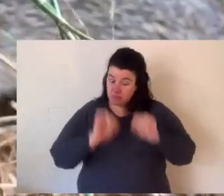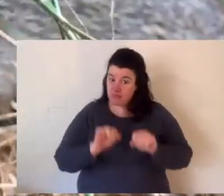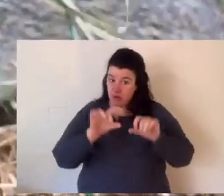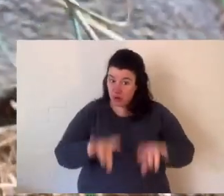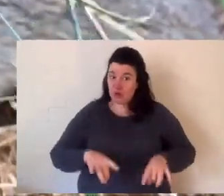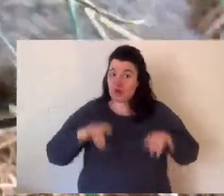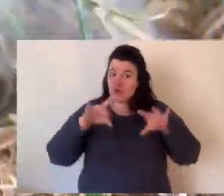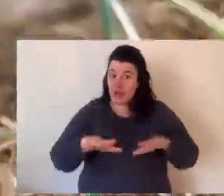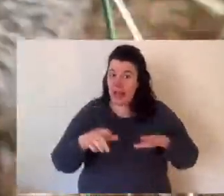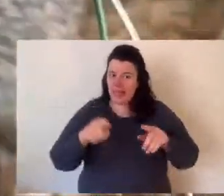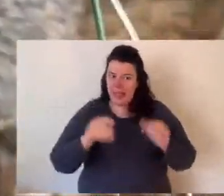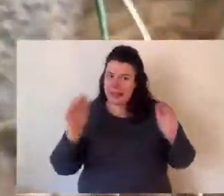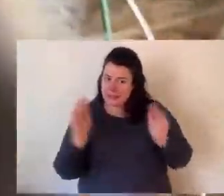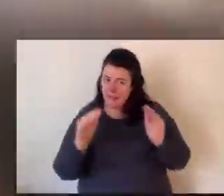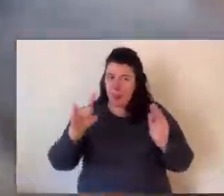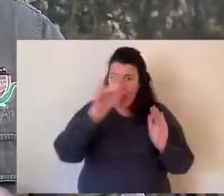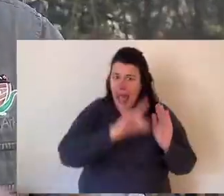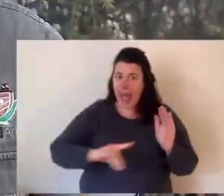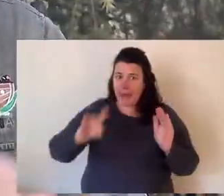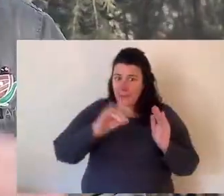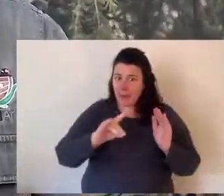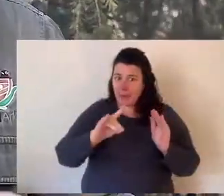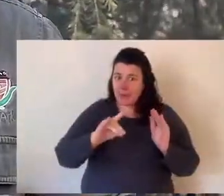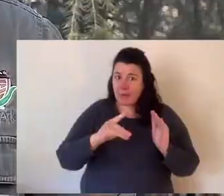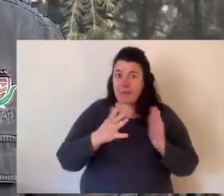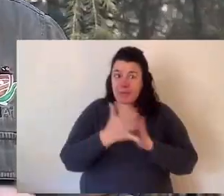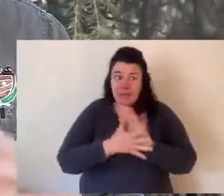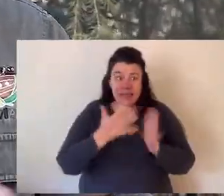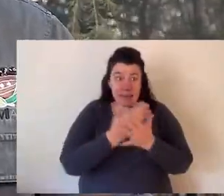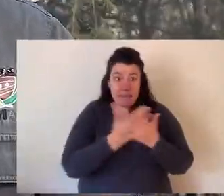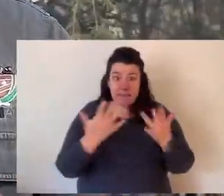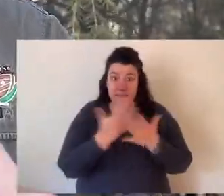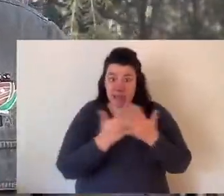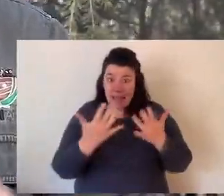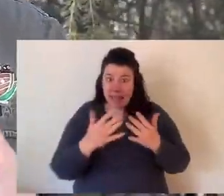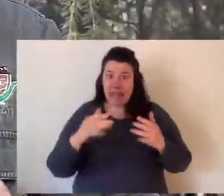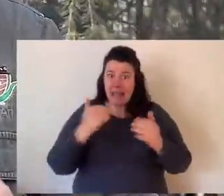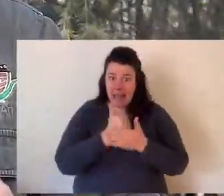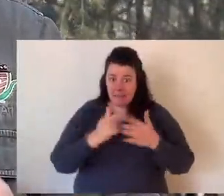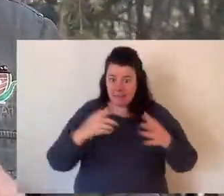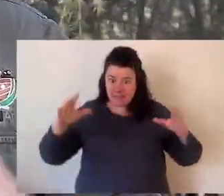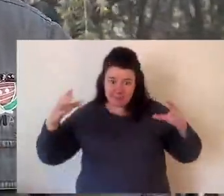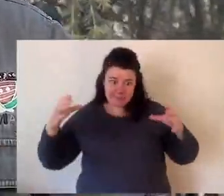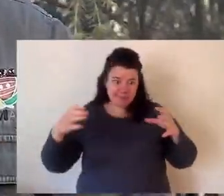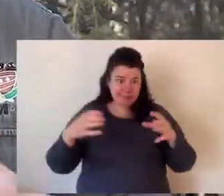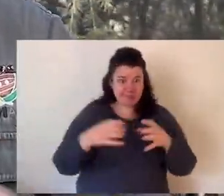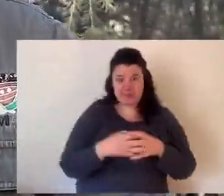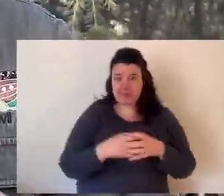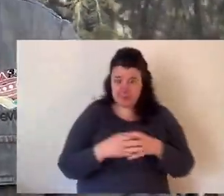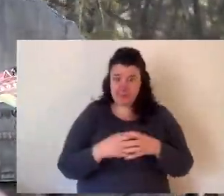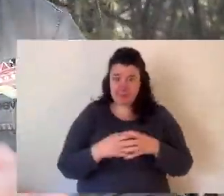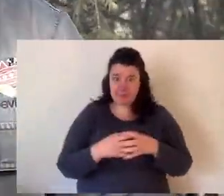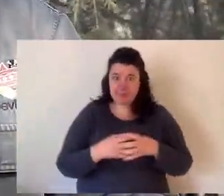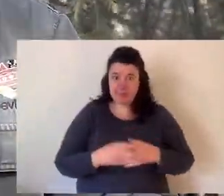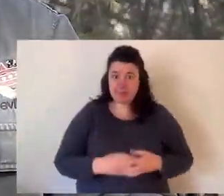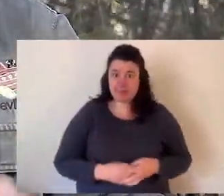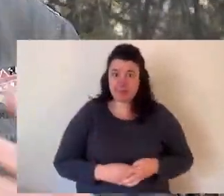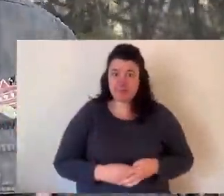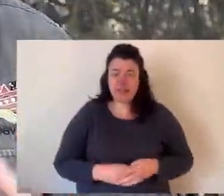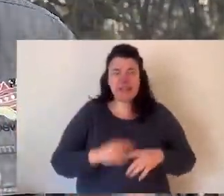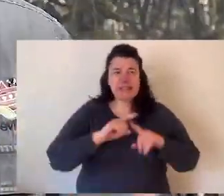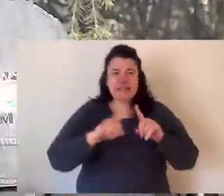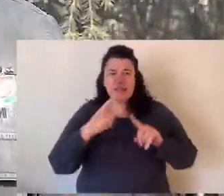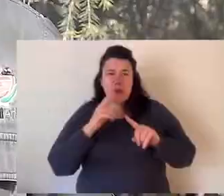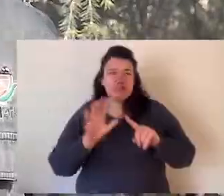Bandicoots are a small marsupial native to Australia. They fall within the critical weight range and that means many bandicoot species